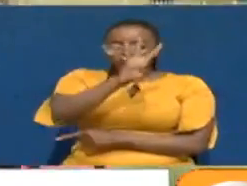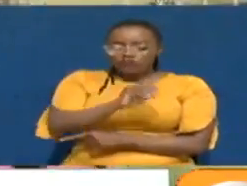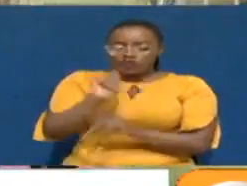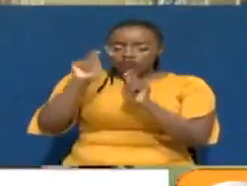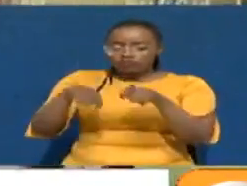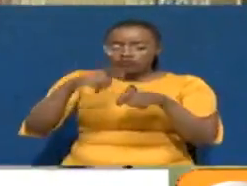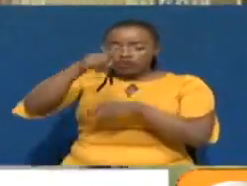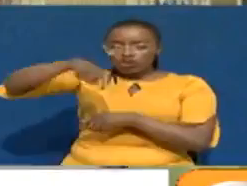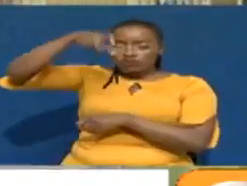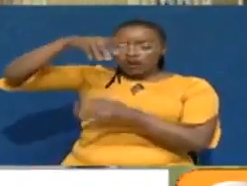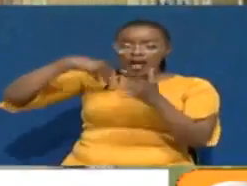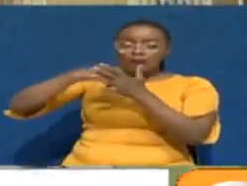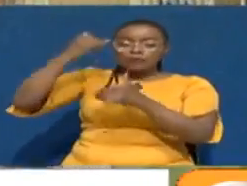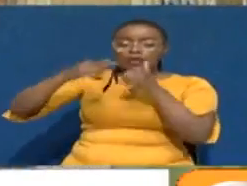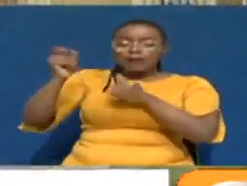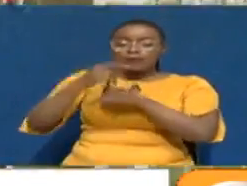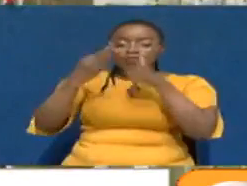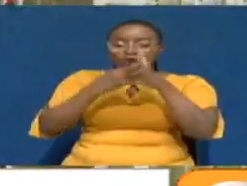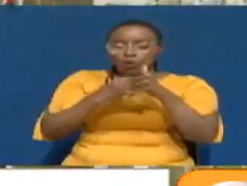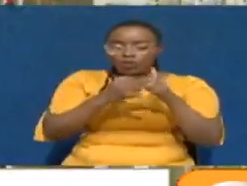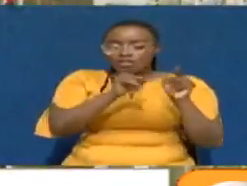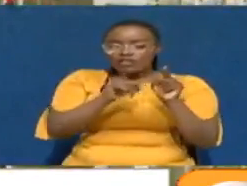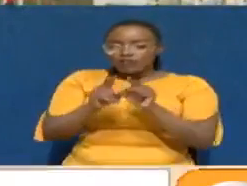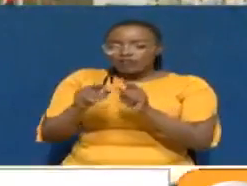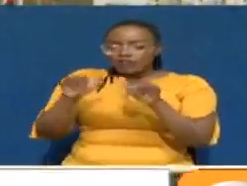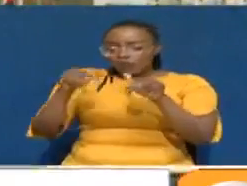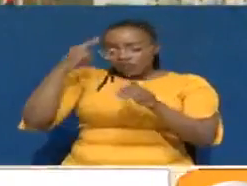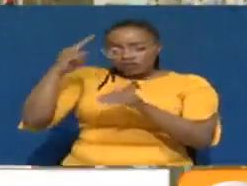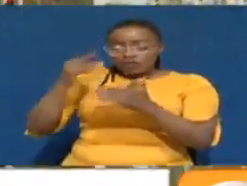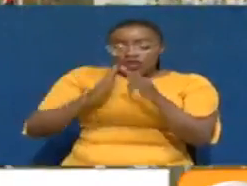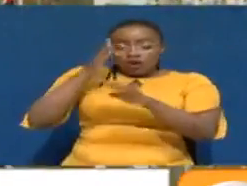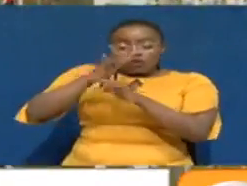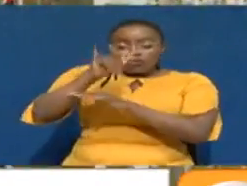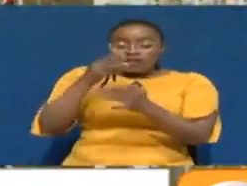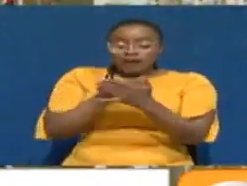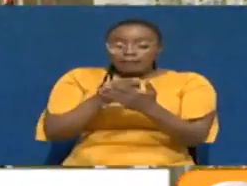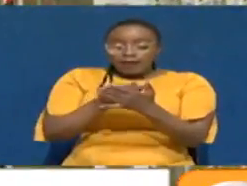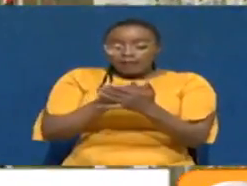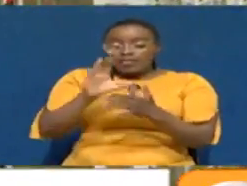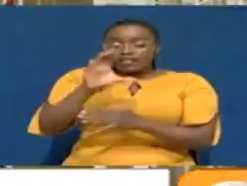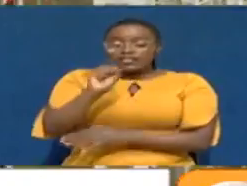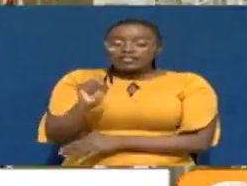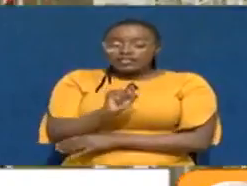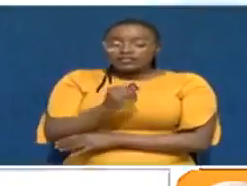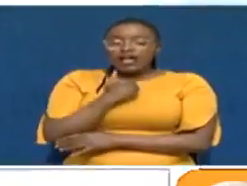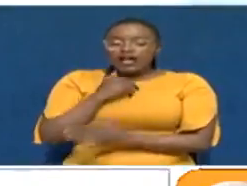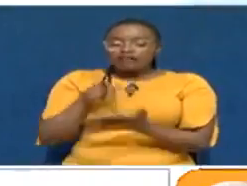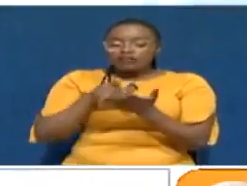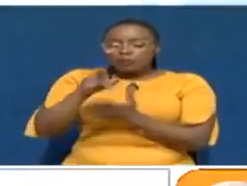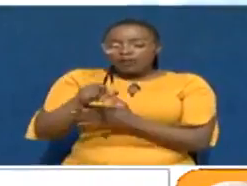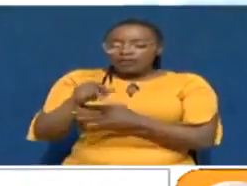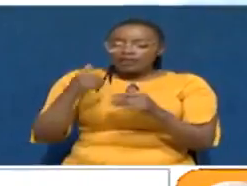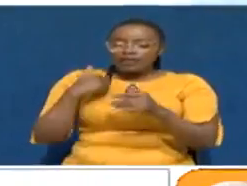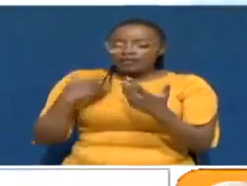-foot container up to the end of August. For bills incurred by the importers above this amount, Yatani has made an undertaking to pay the